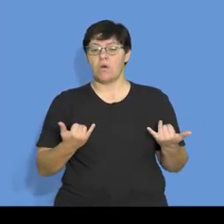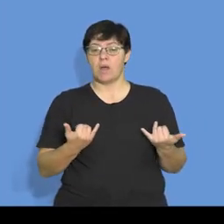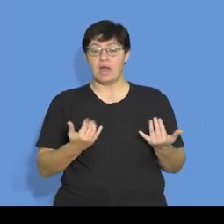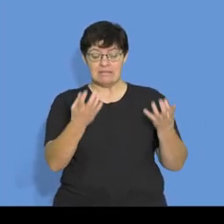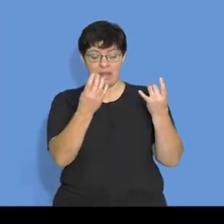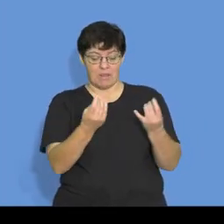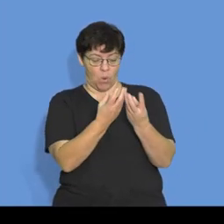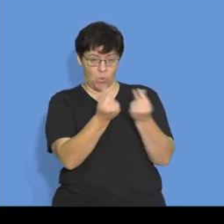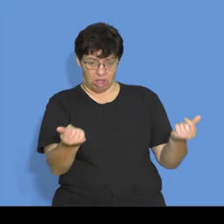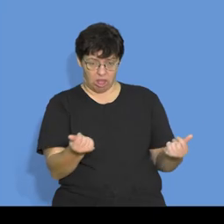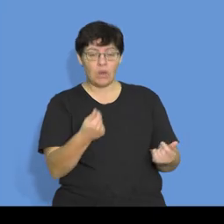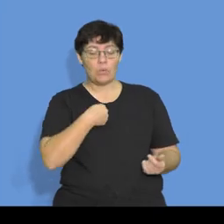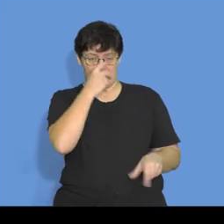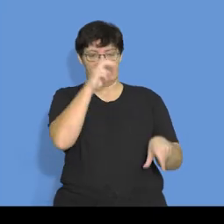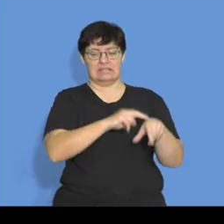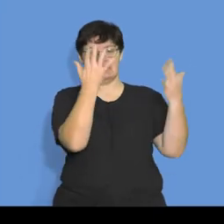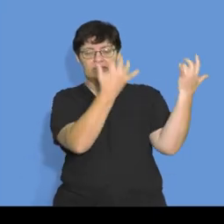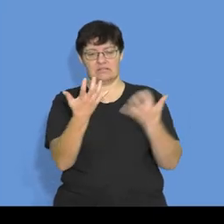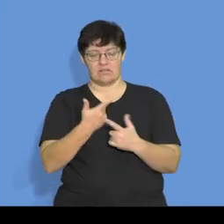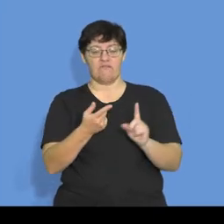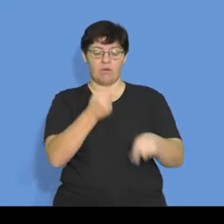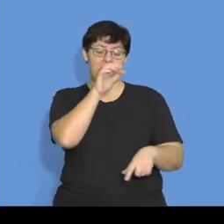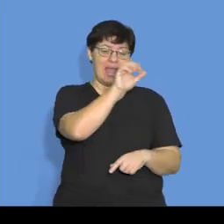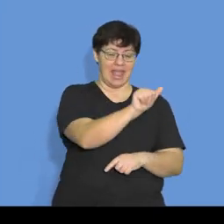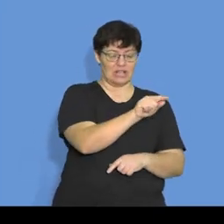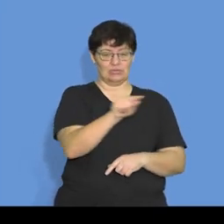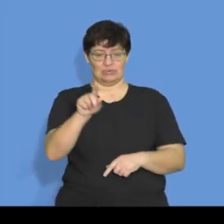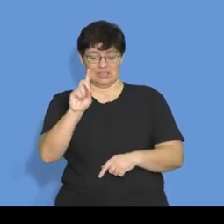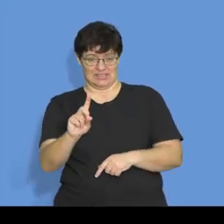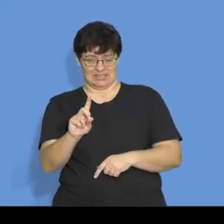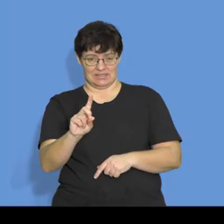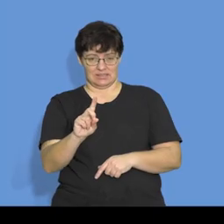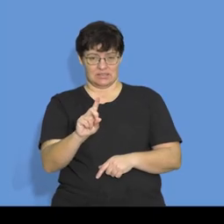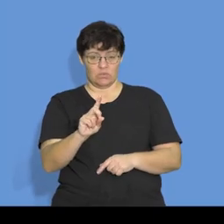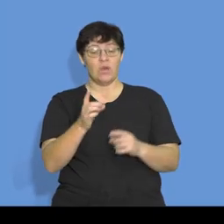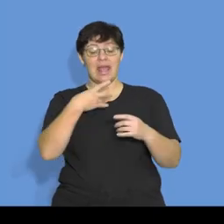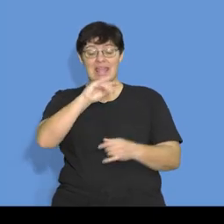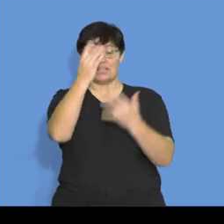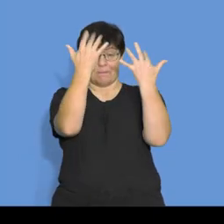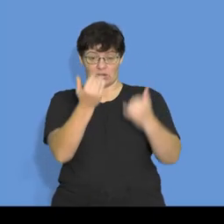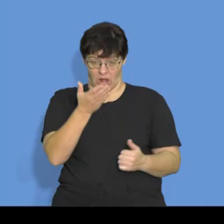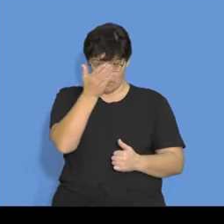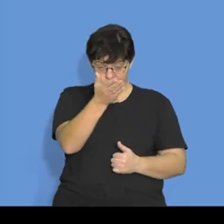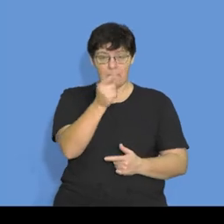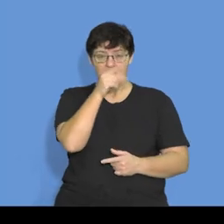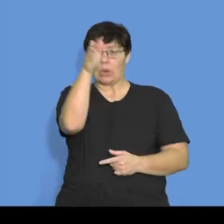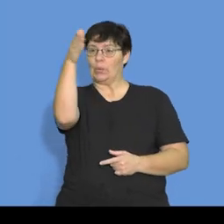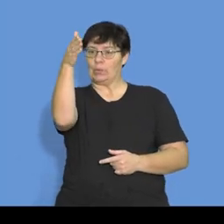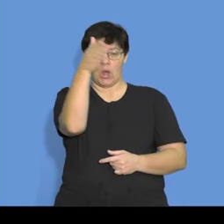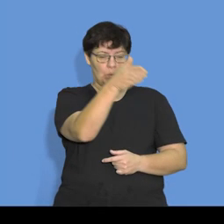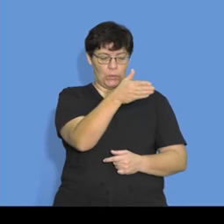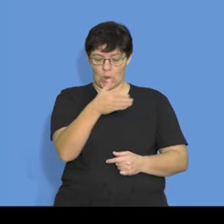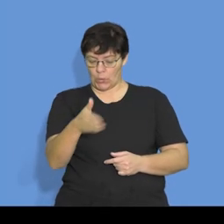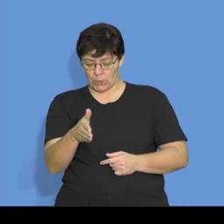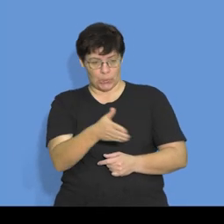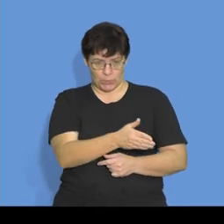indicated by A to D in the incomplete cash budget. Right? So, my focus is my cash budget. Let's look at